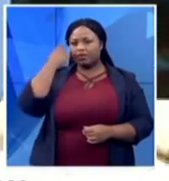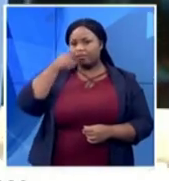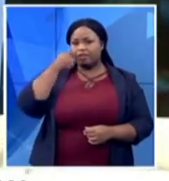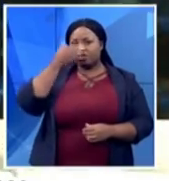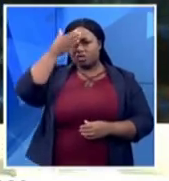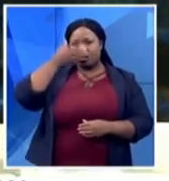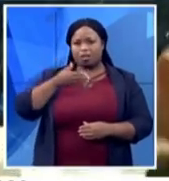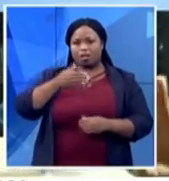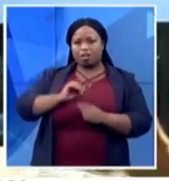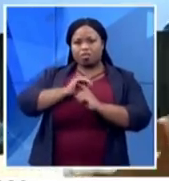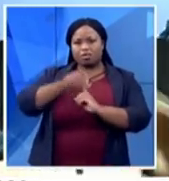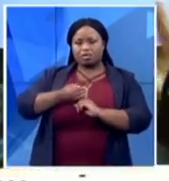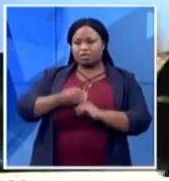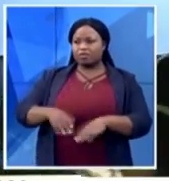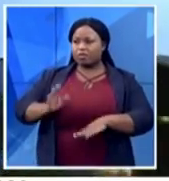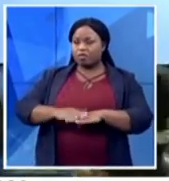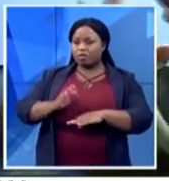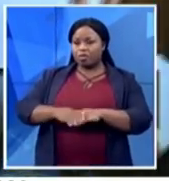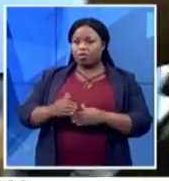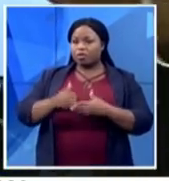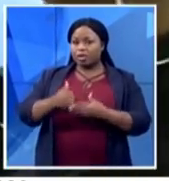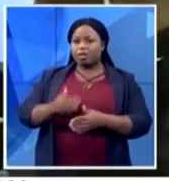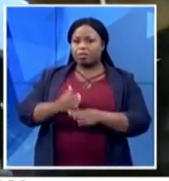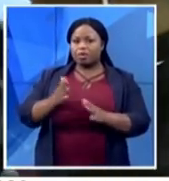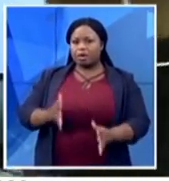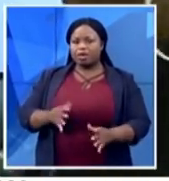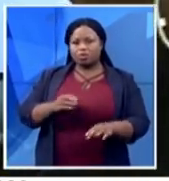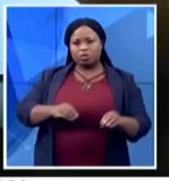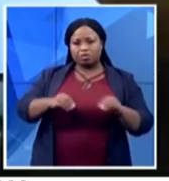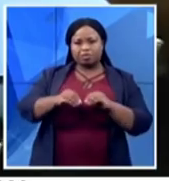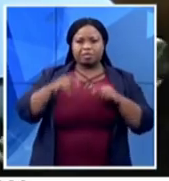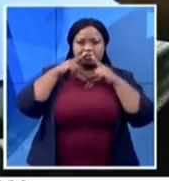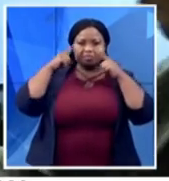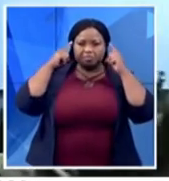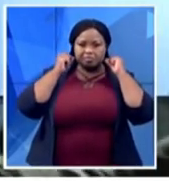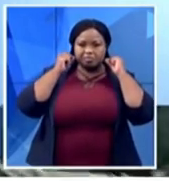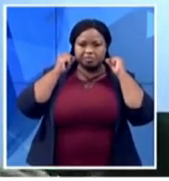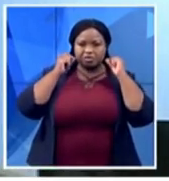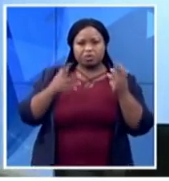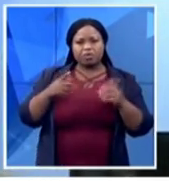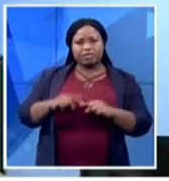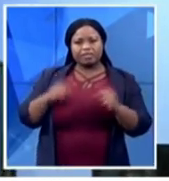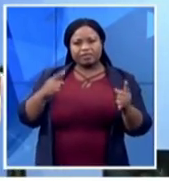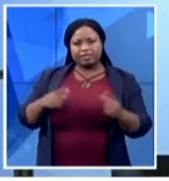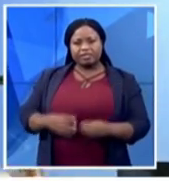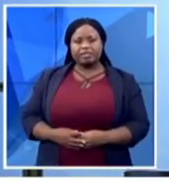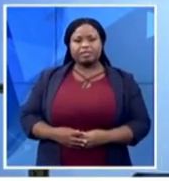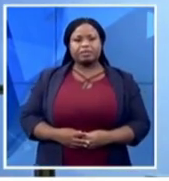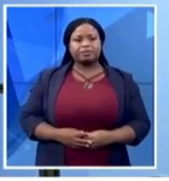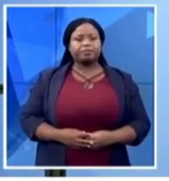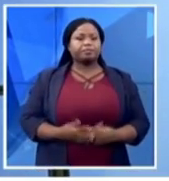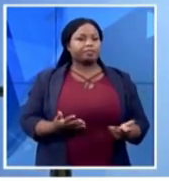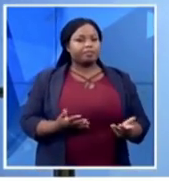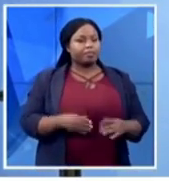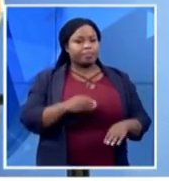health workers or are they a replacement to the facial masks that we are used to currently? Okay, so they're not a replacement for the masks in themselves